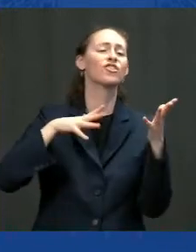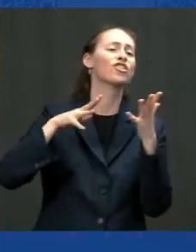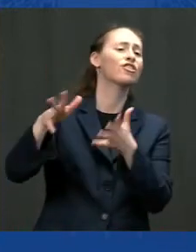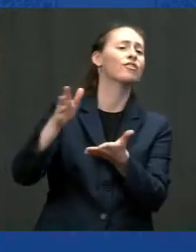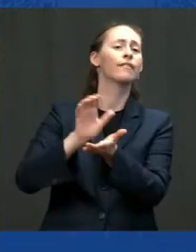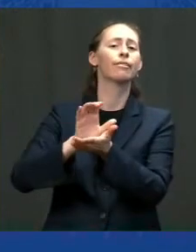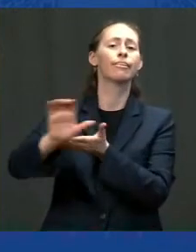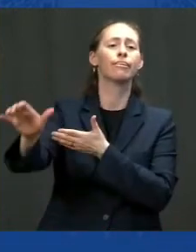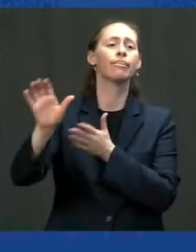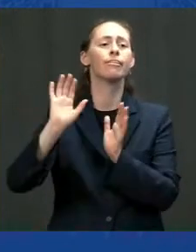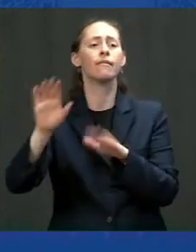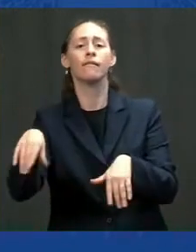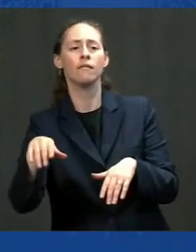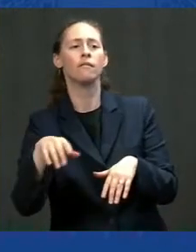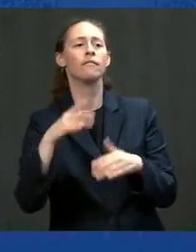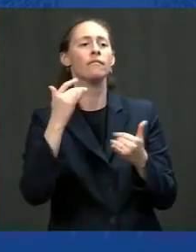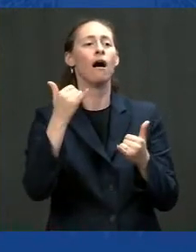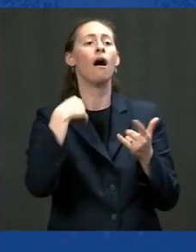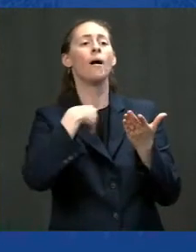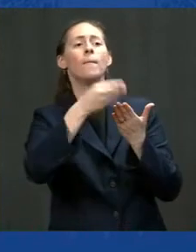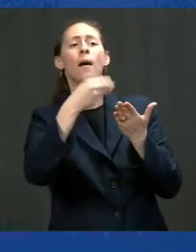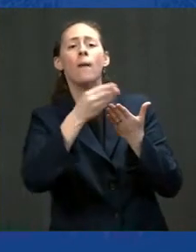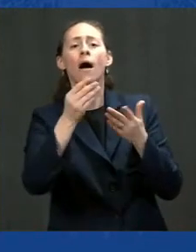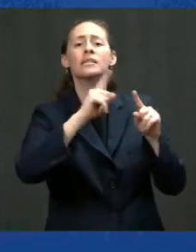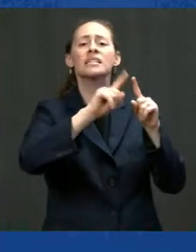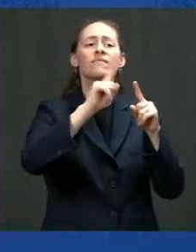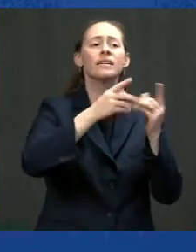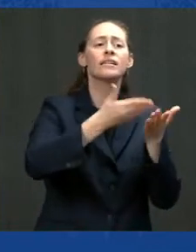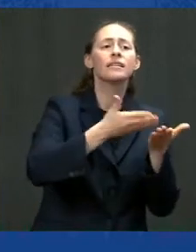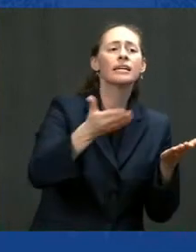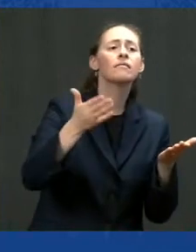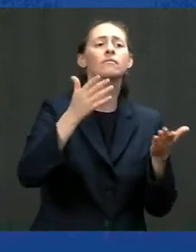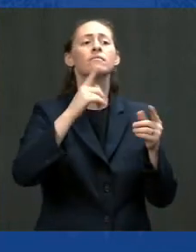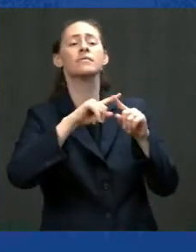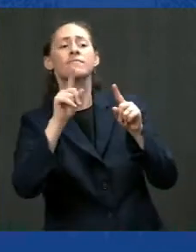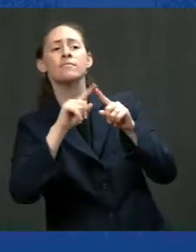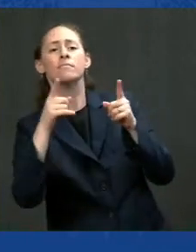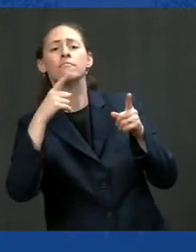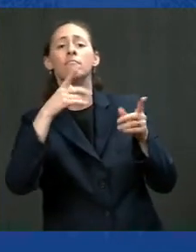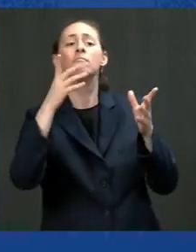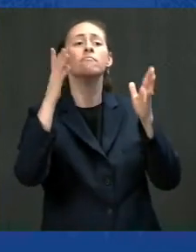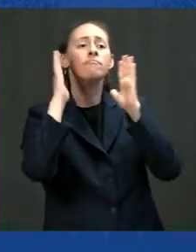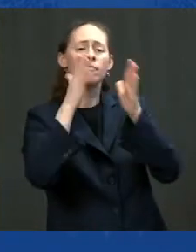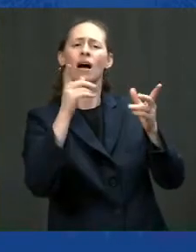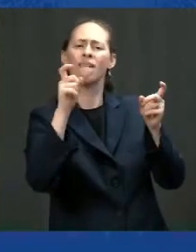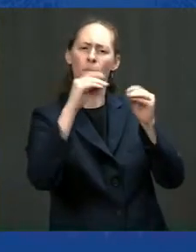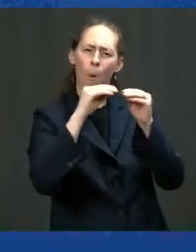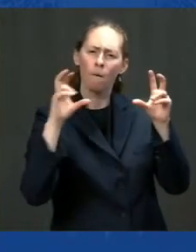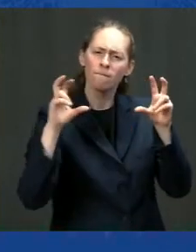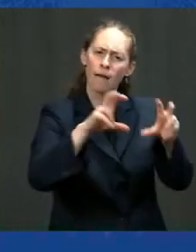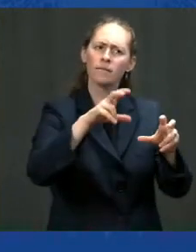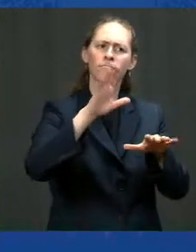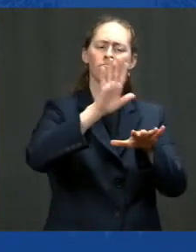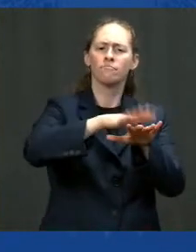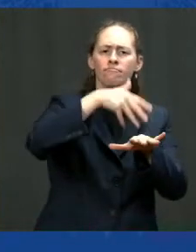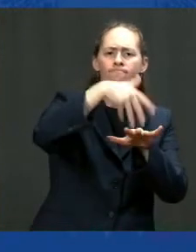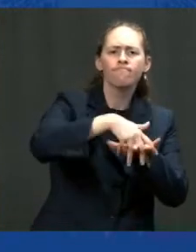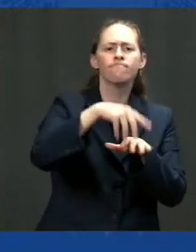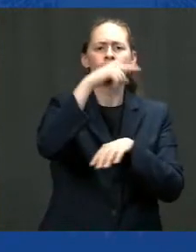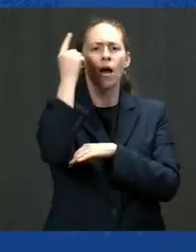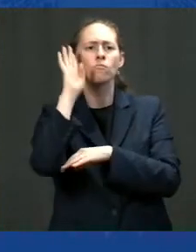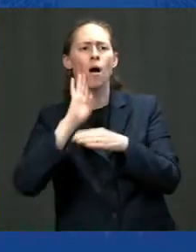and brown communities, Native Americans, small business, every state and territory, every industry that services and manufactures, and also